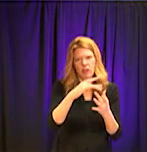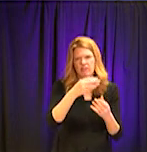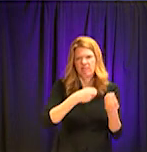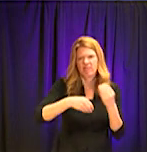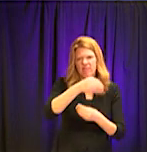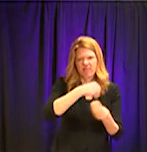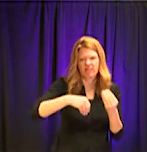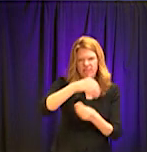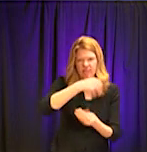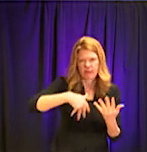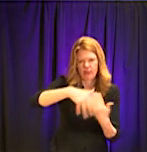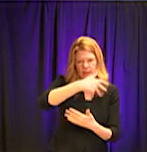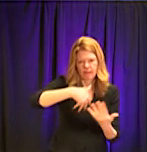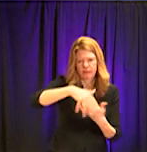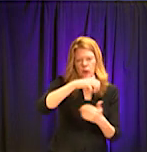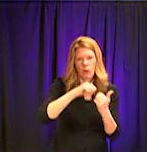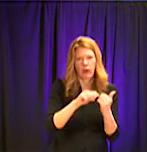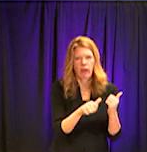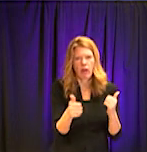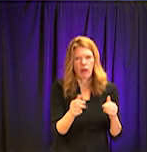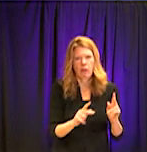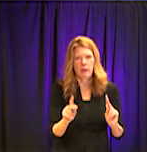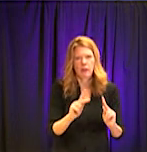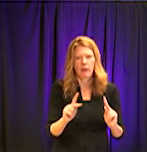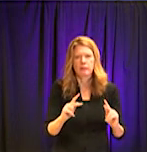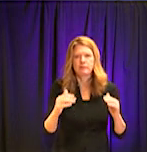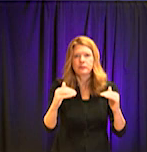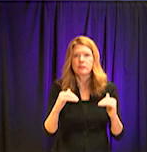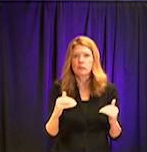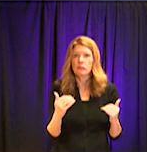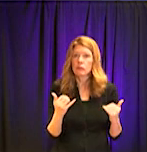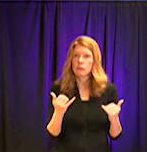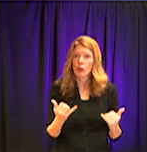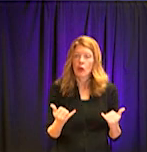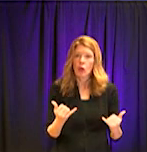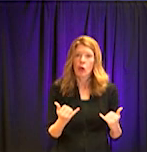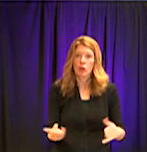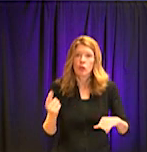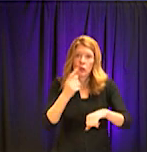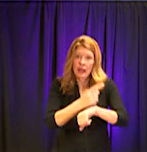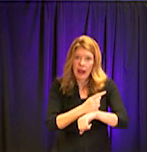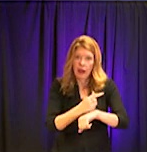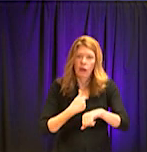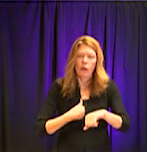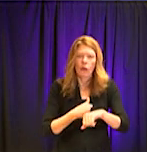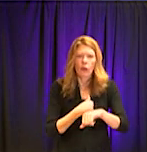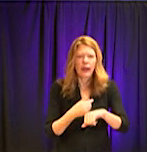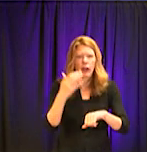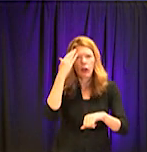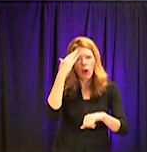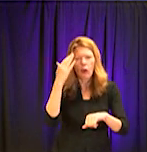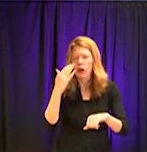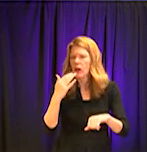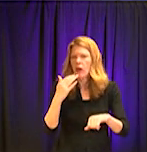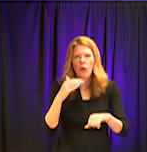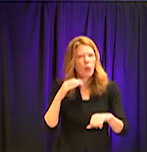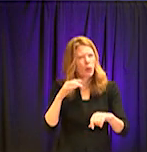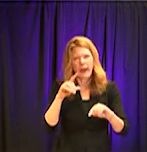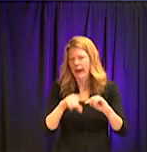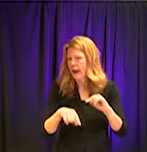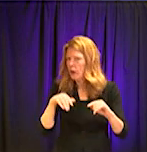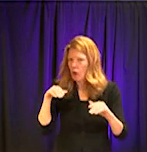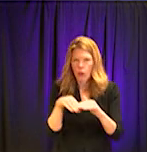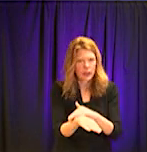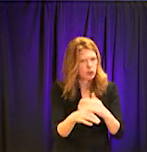interventions too that I'm sure we'll hear more about tonight. You know, getting advice about not going into crowded places, not convening in big groups,